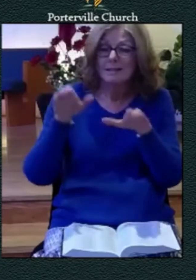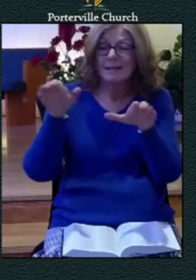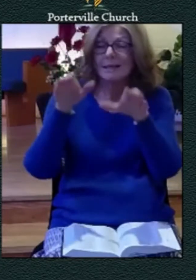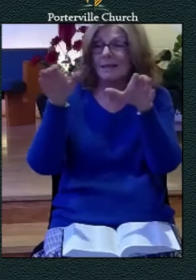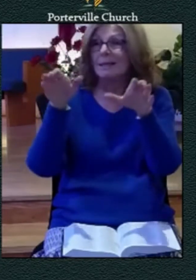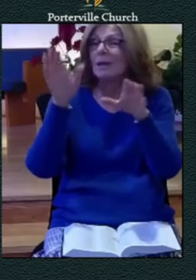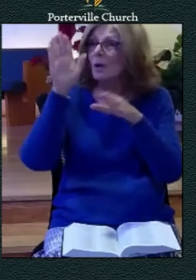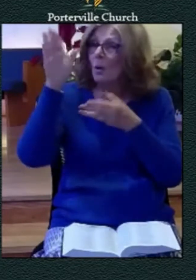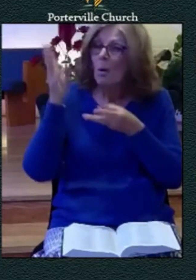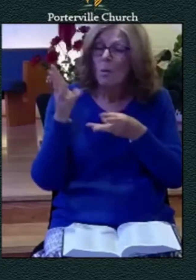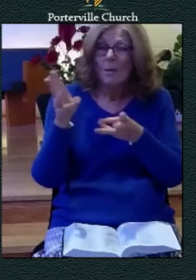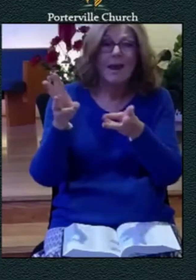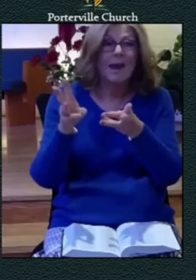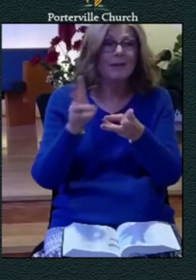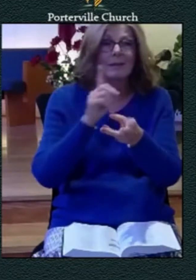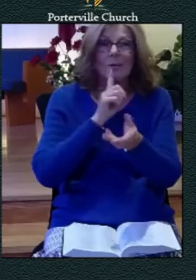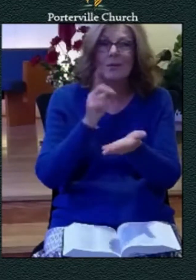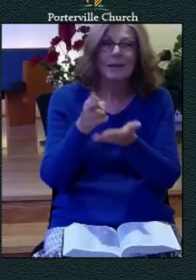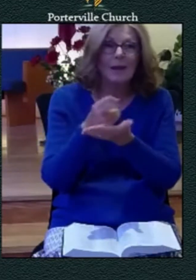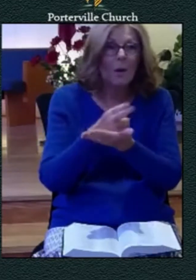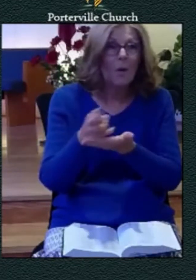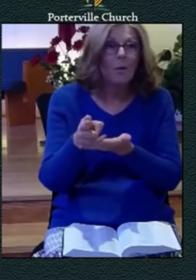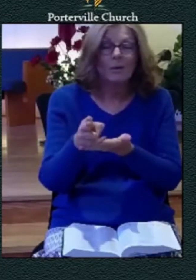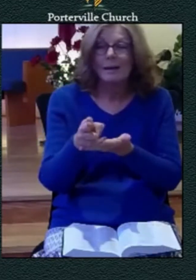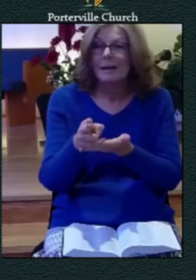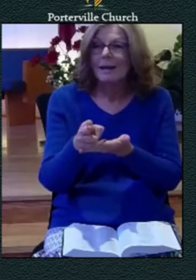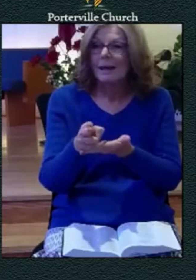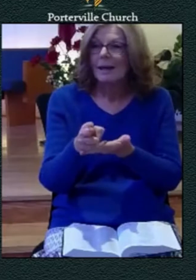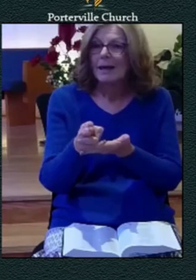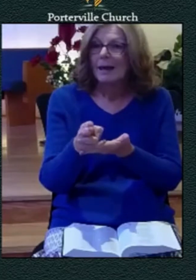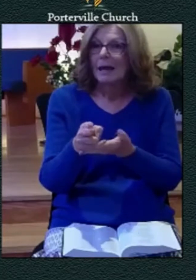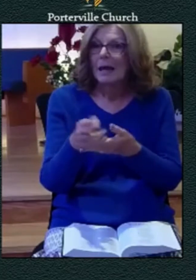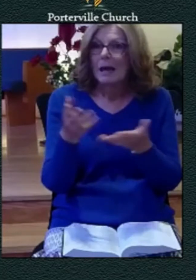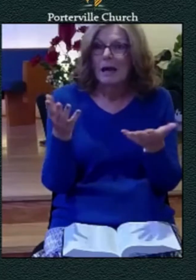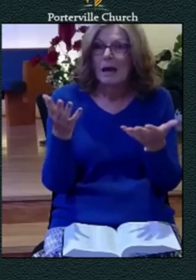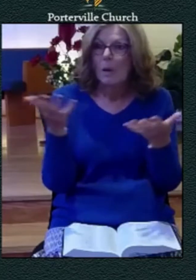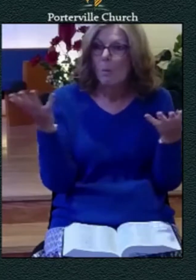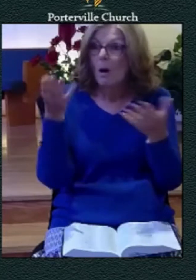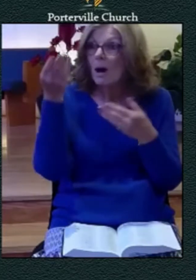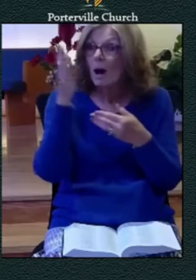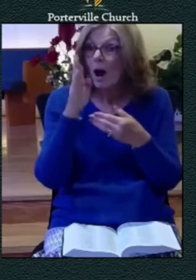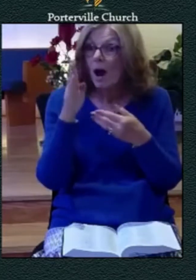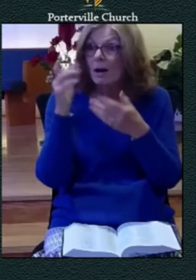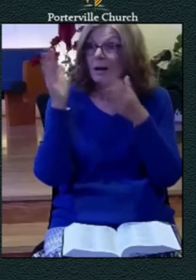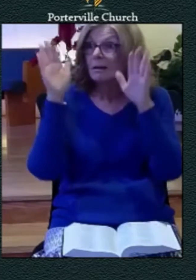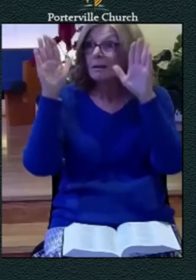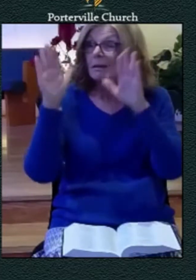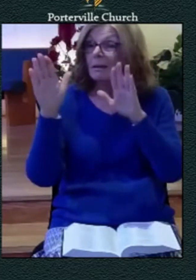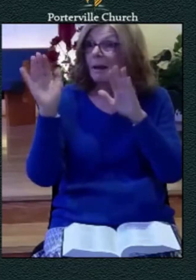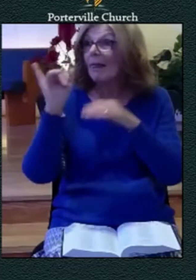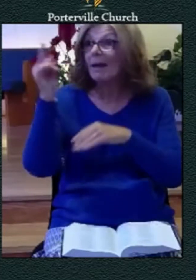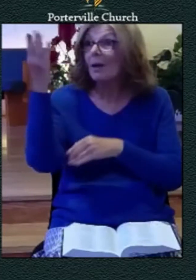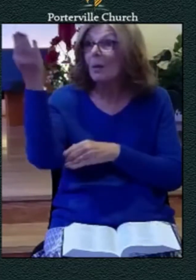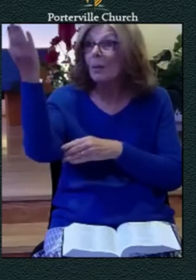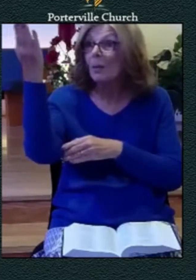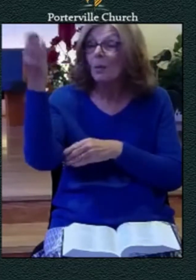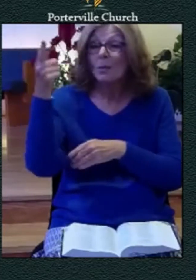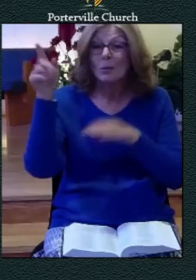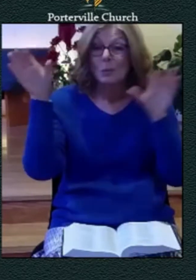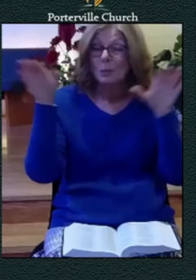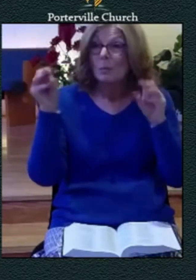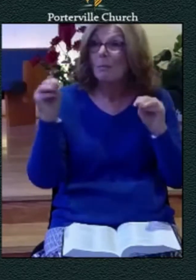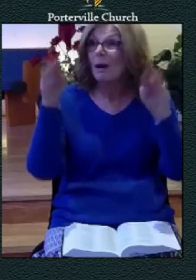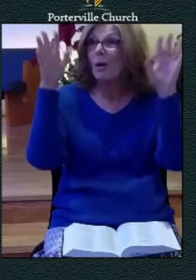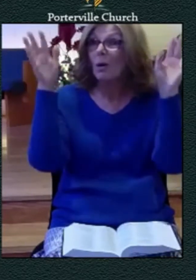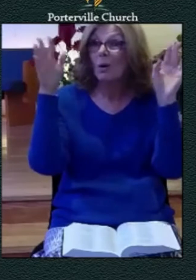what god is great like our god you are the god who works wonders you have made